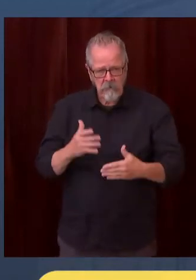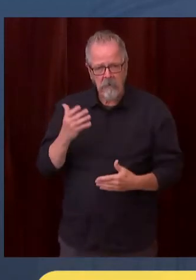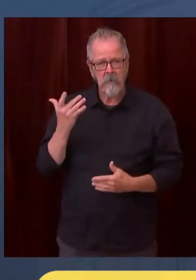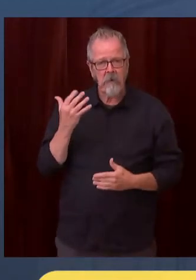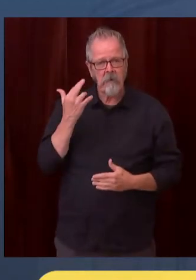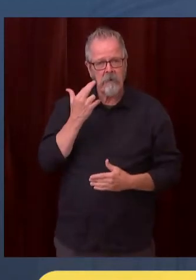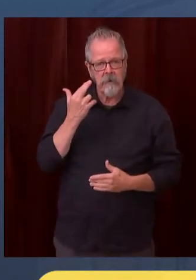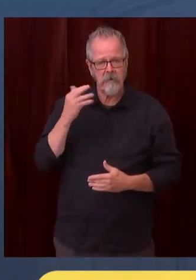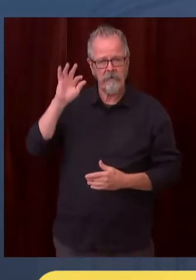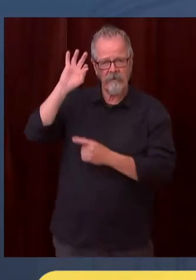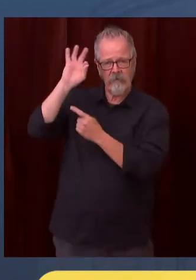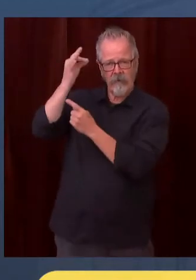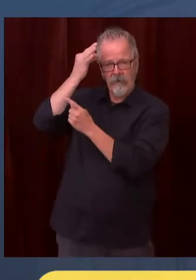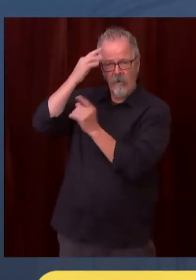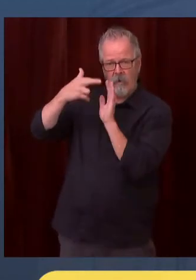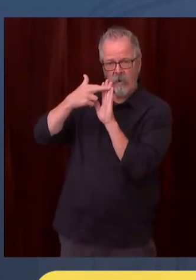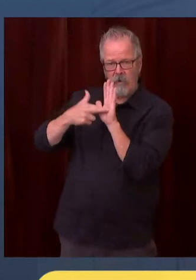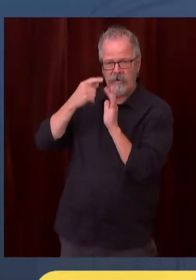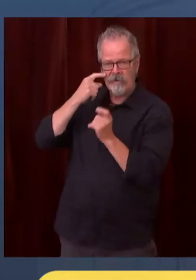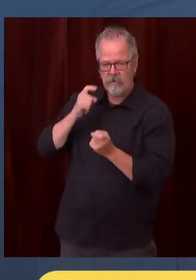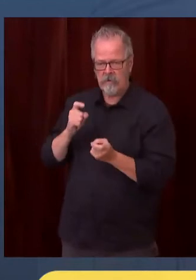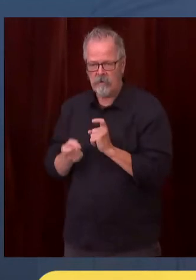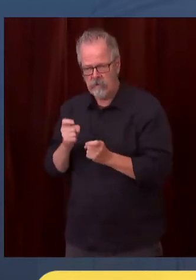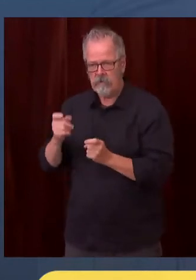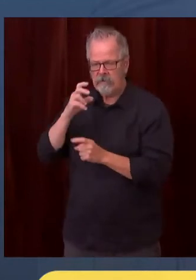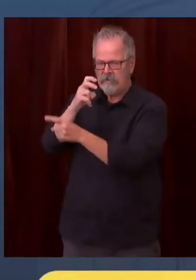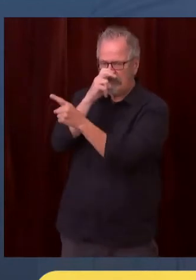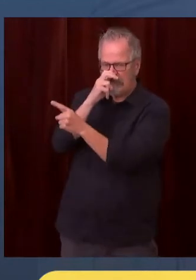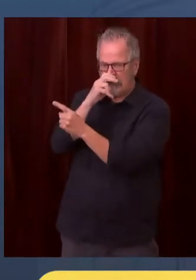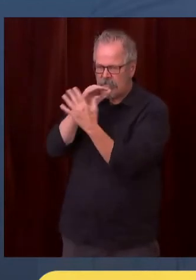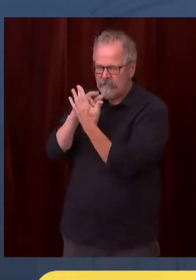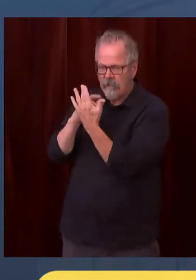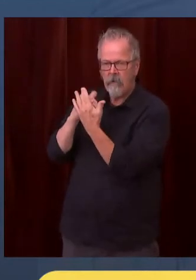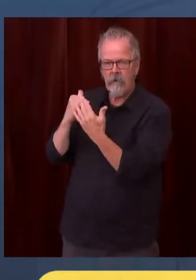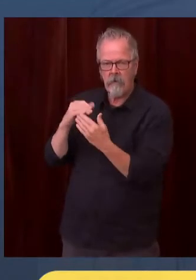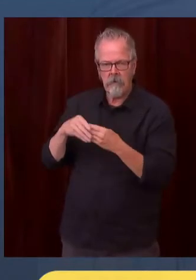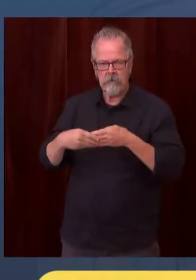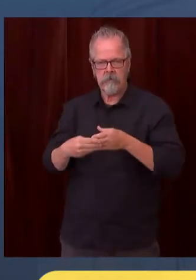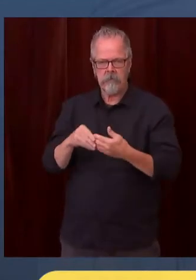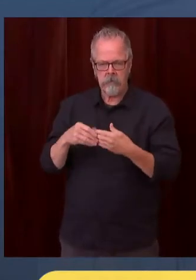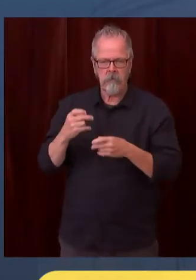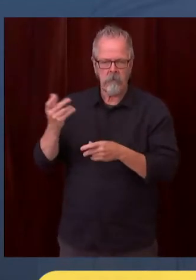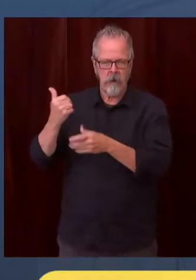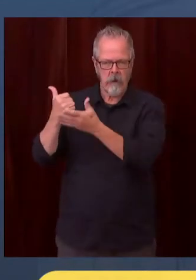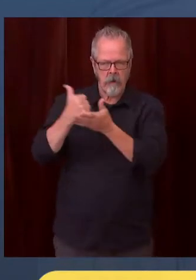solution that came about through the work with the legislature in the last session.